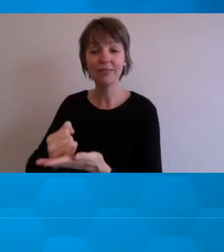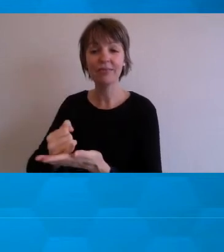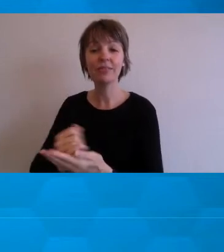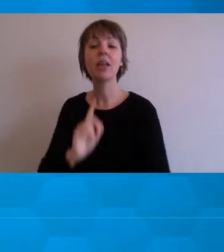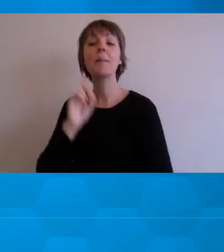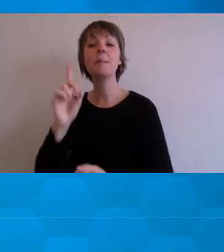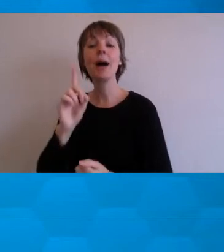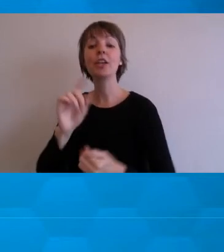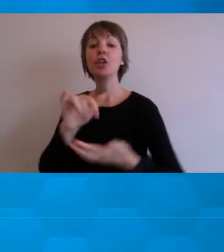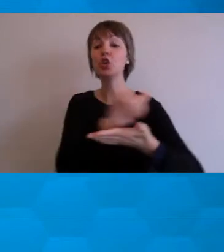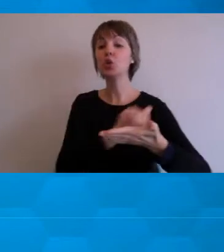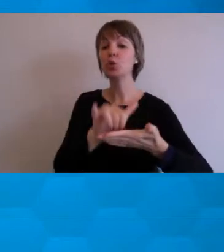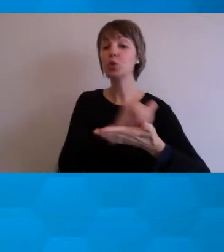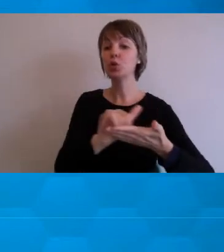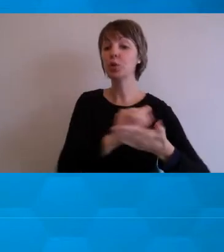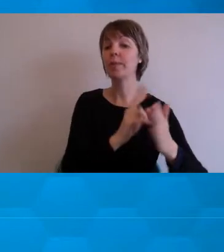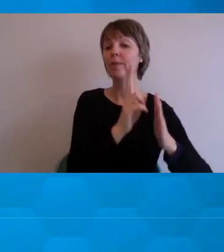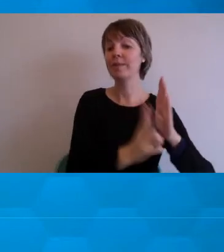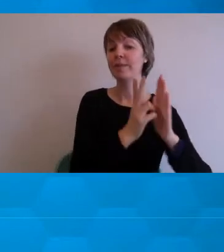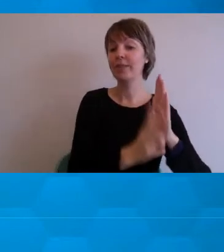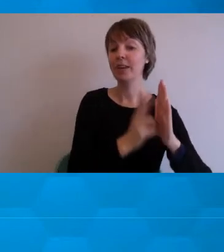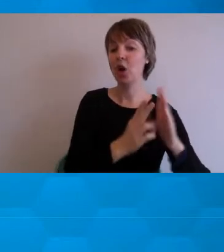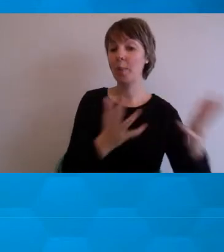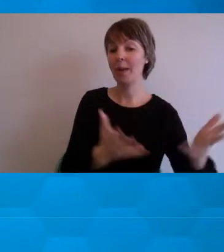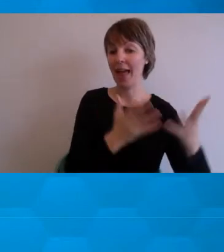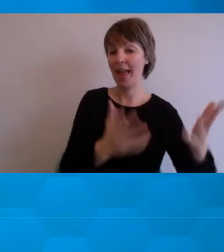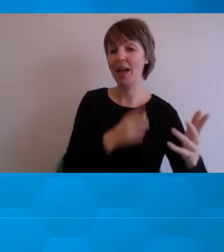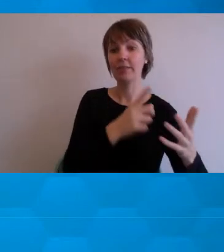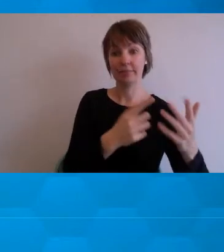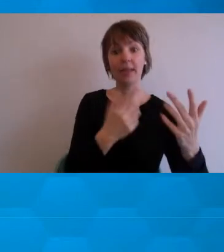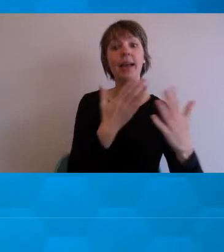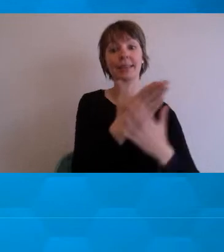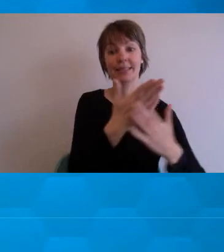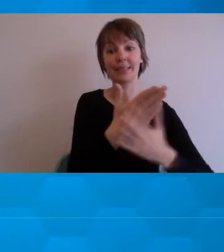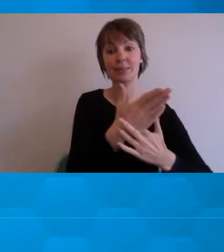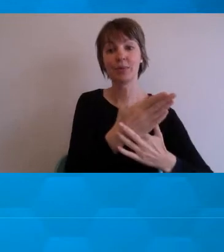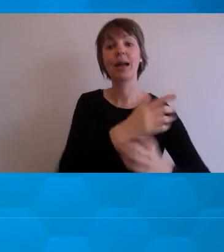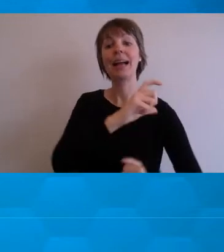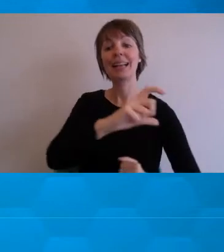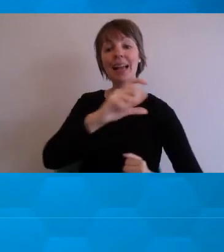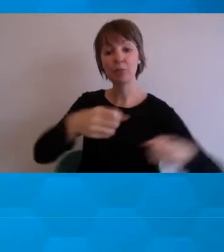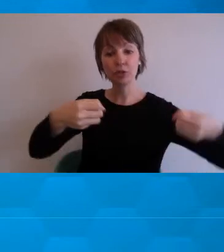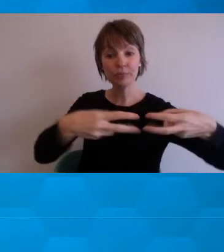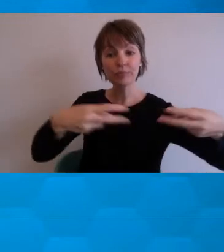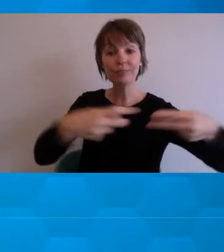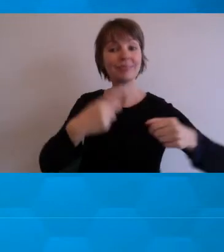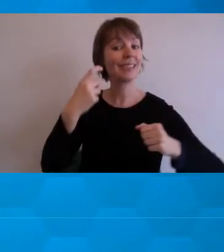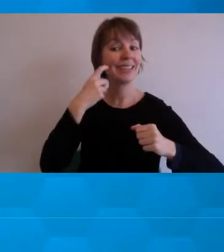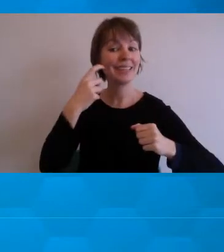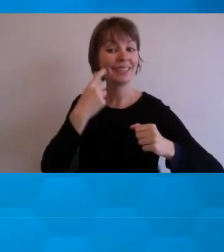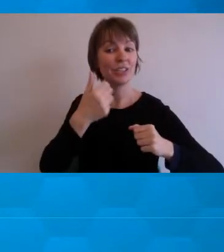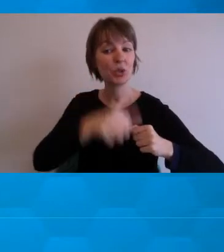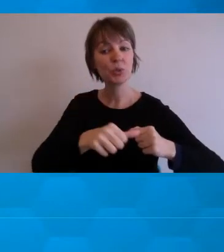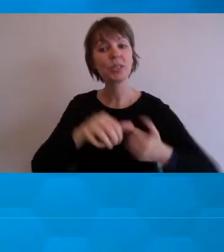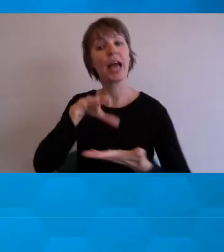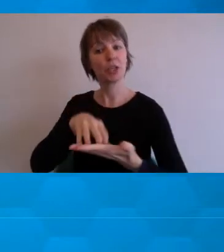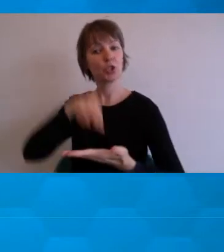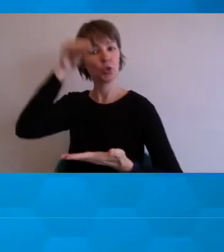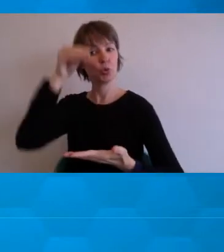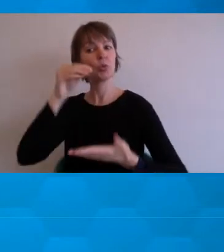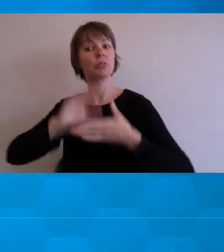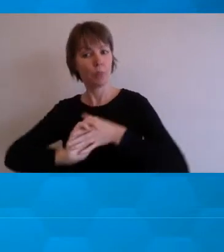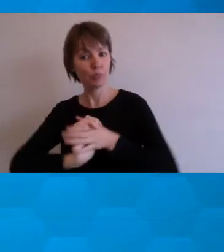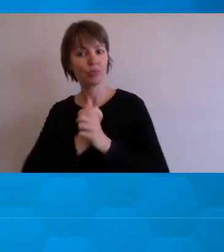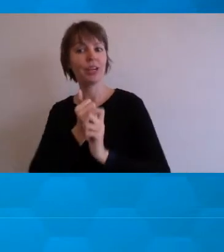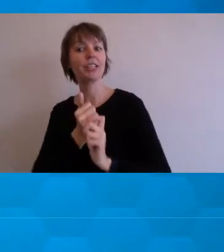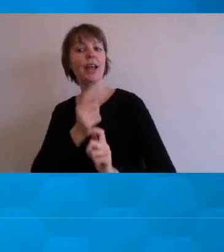accessible, the closed captions are easy to use, and students regularly tell us that they appreciate the playback options.